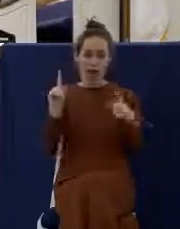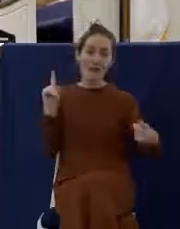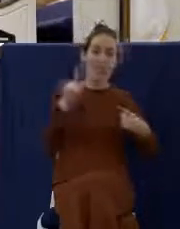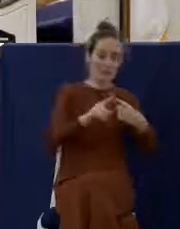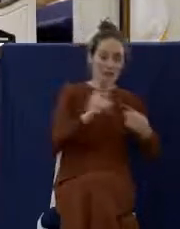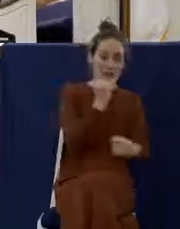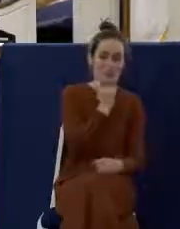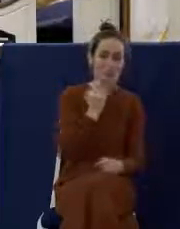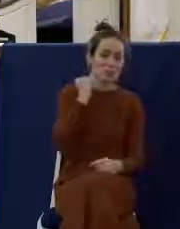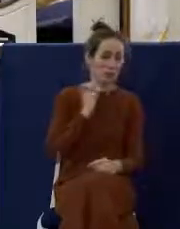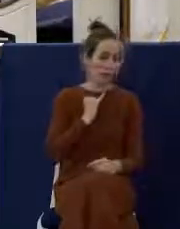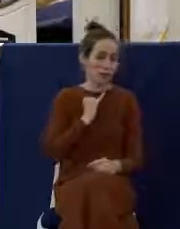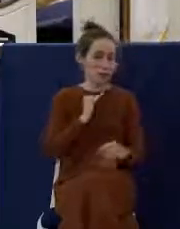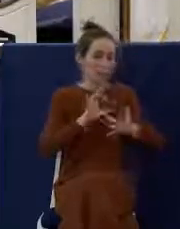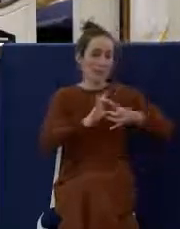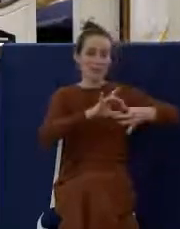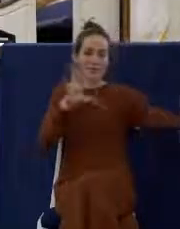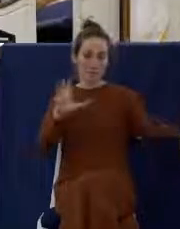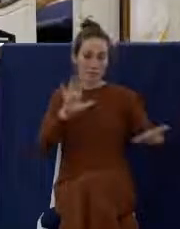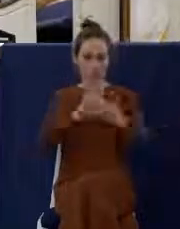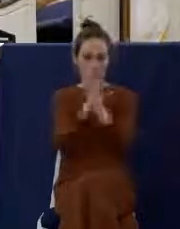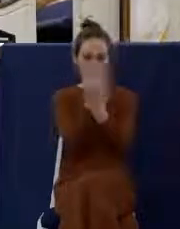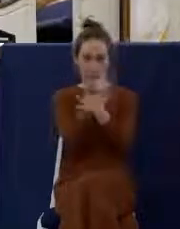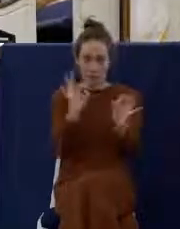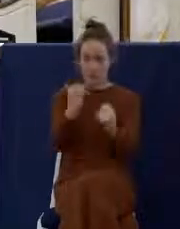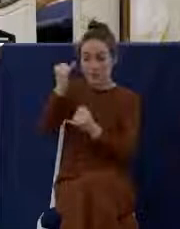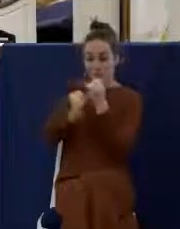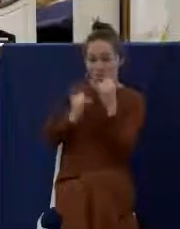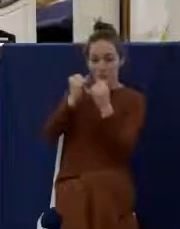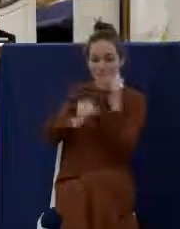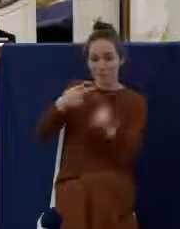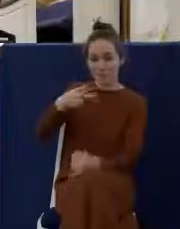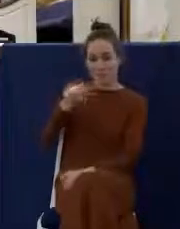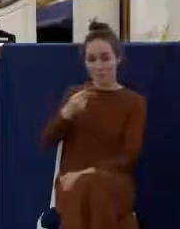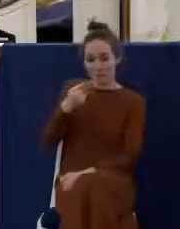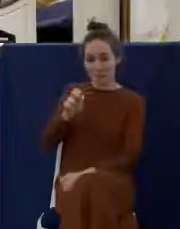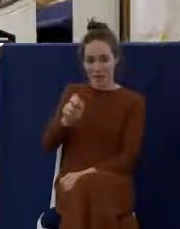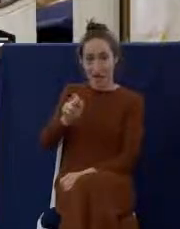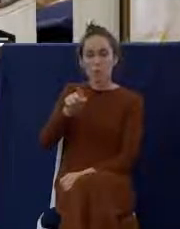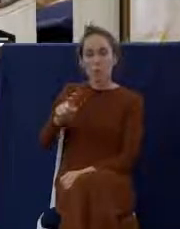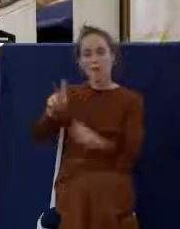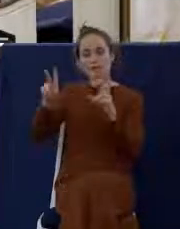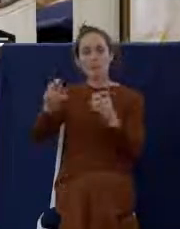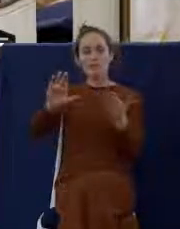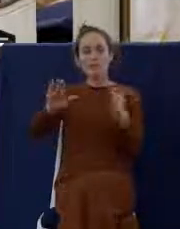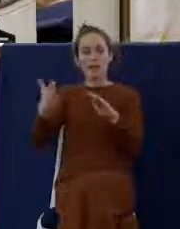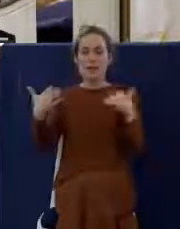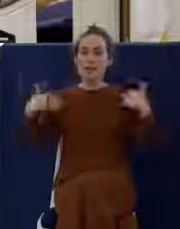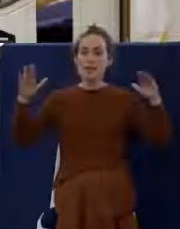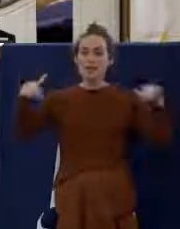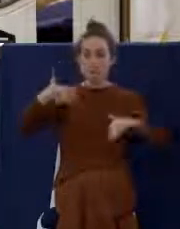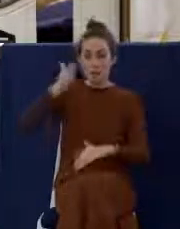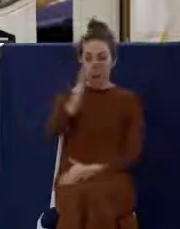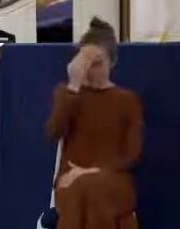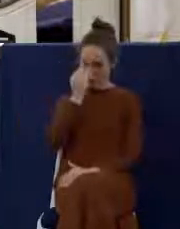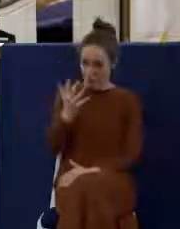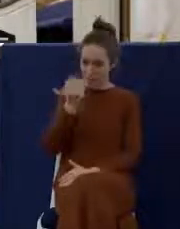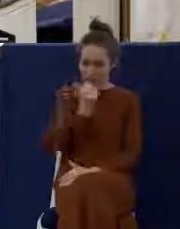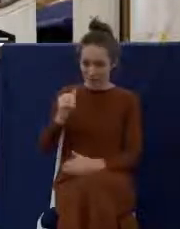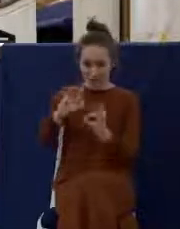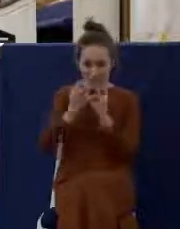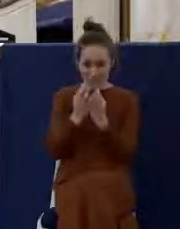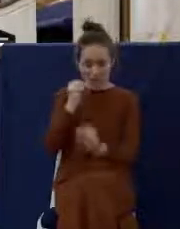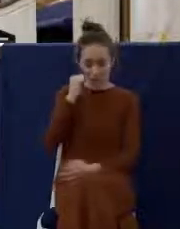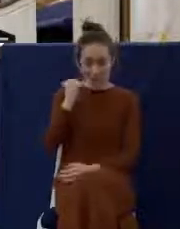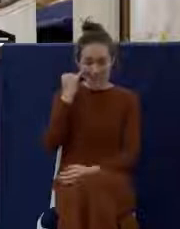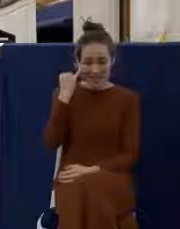plague of the death angel. And God had said that any family that does not have the blood of a male